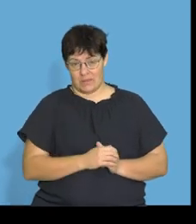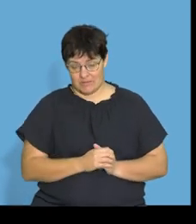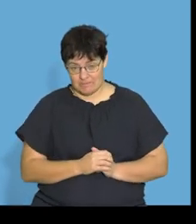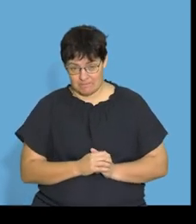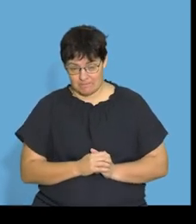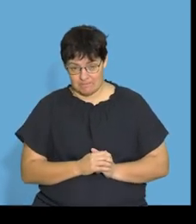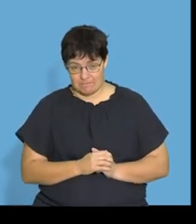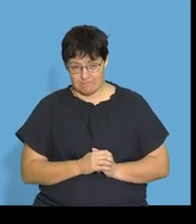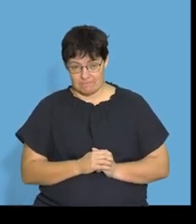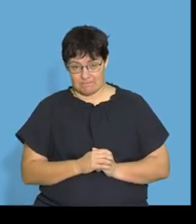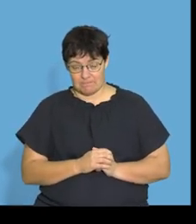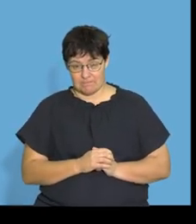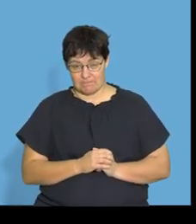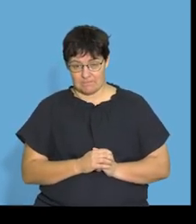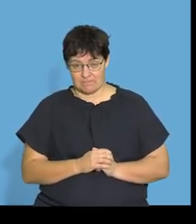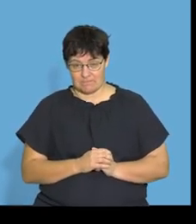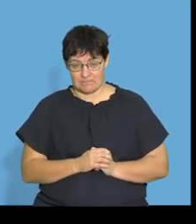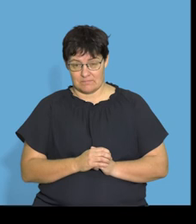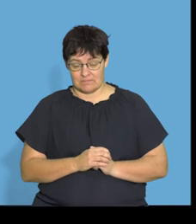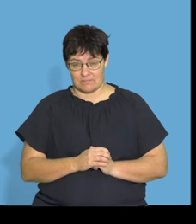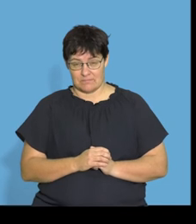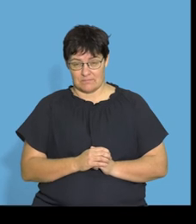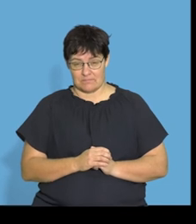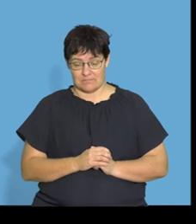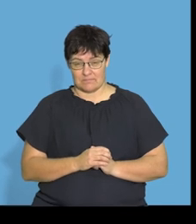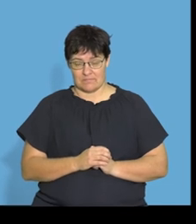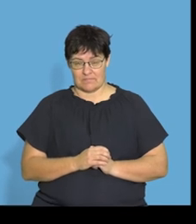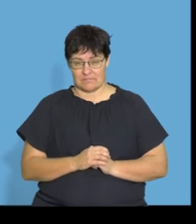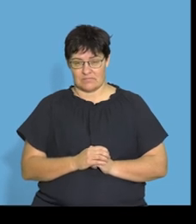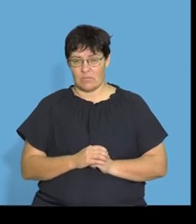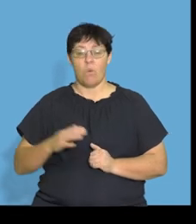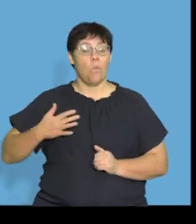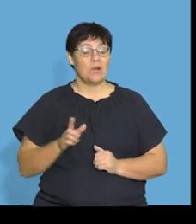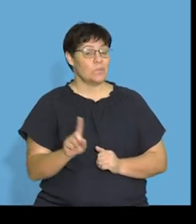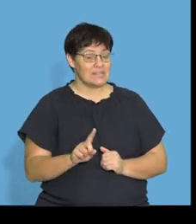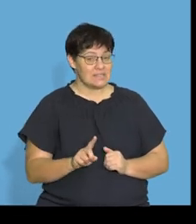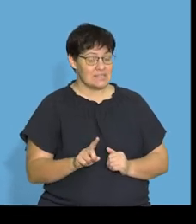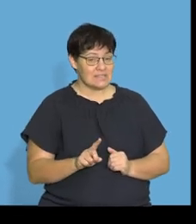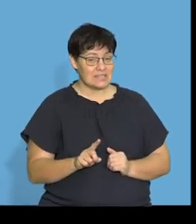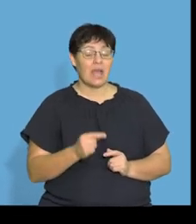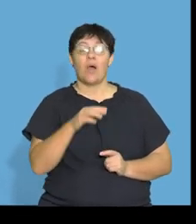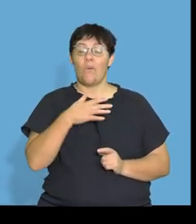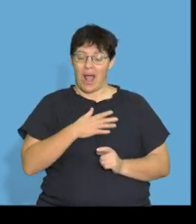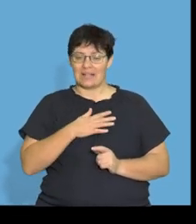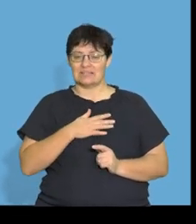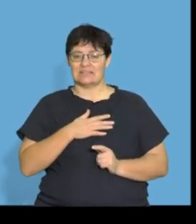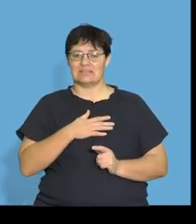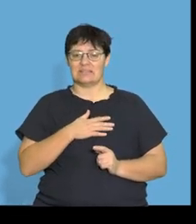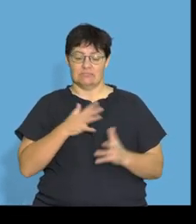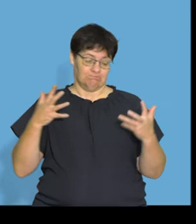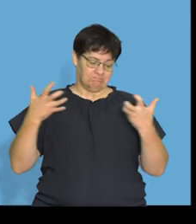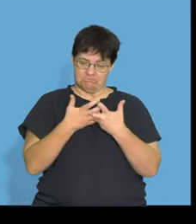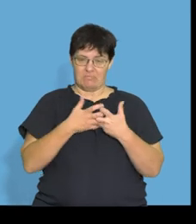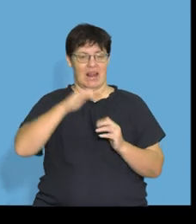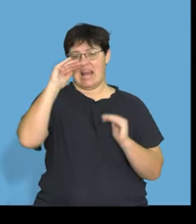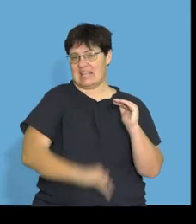little vitamin C. All right, what do we want? It says here, will be the least suitable, right?